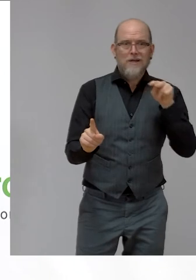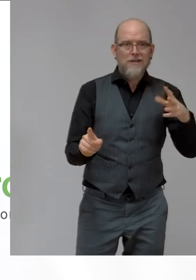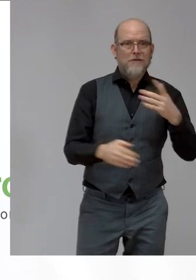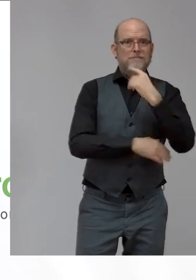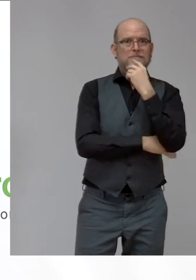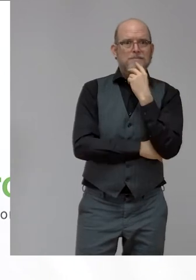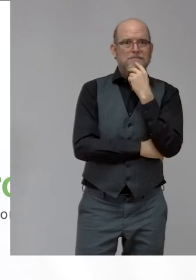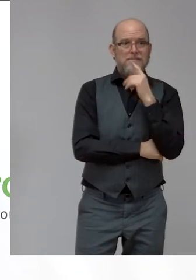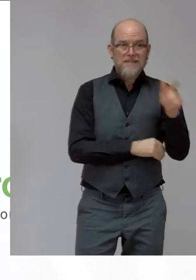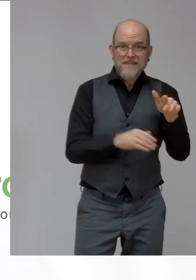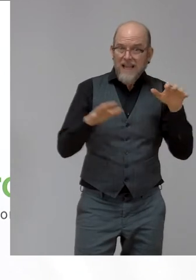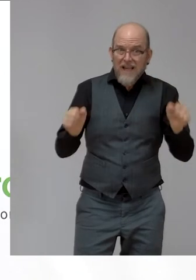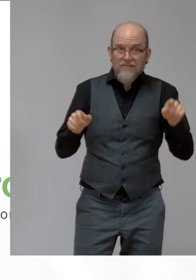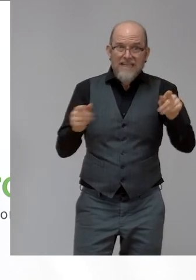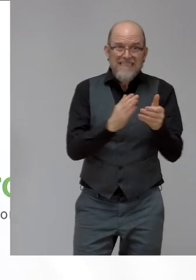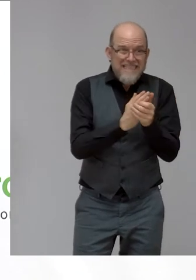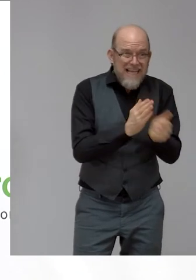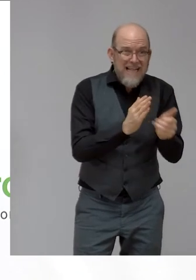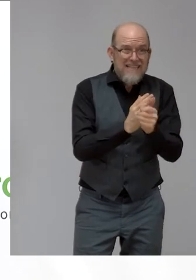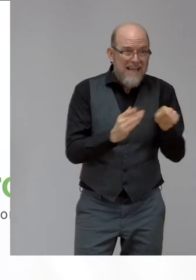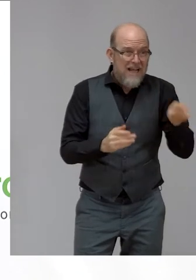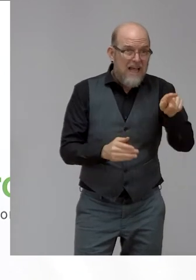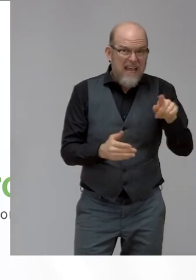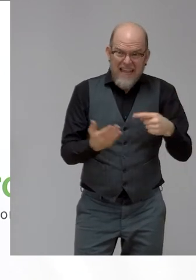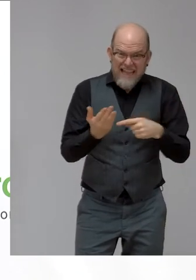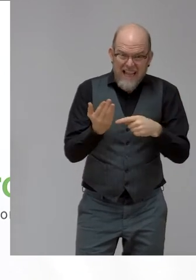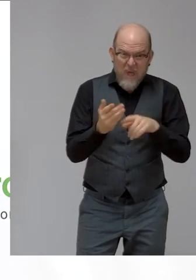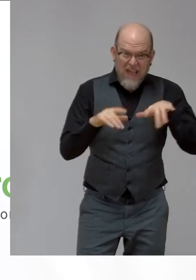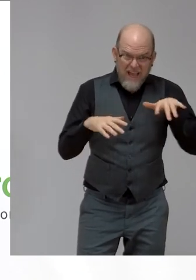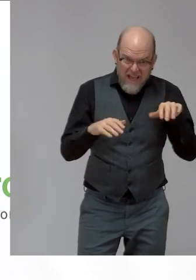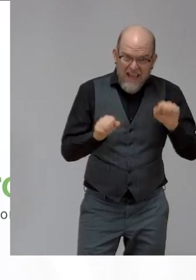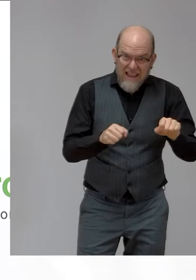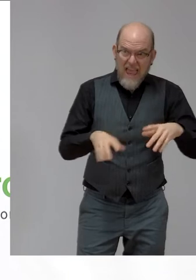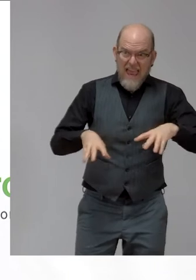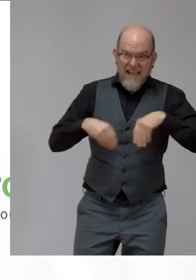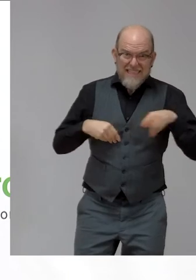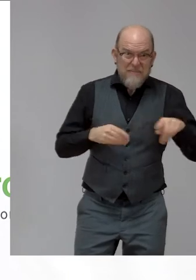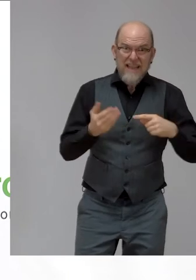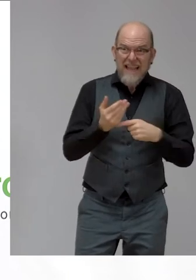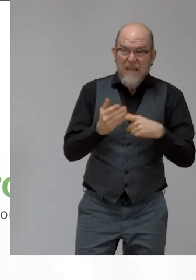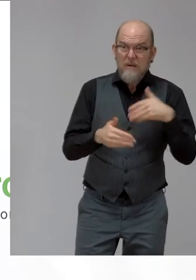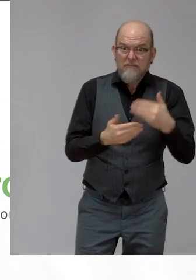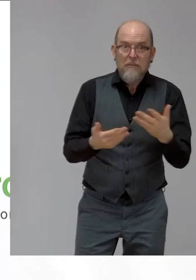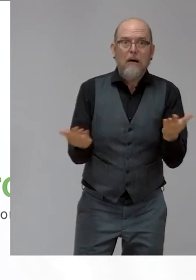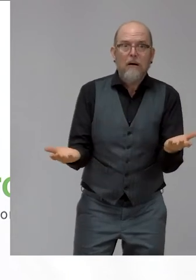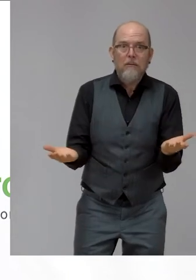technology, access to technology and acceptance of technology. Because some people have a mental block, I don't want to